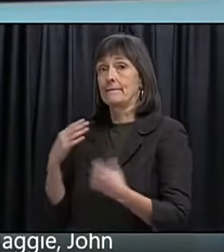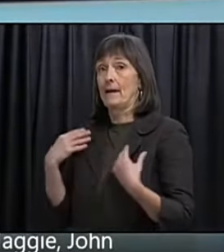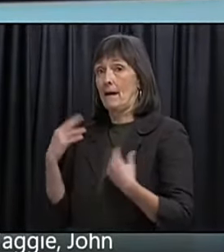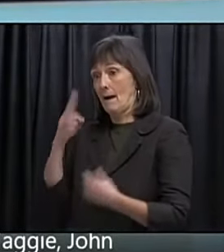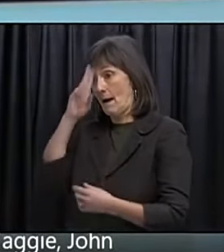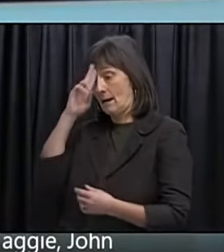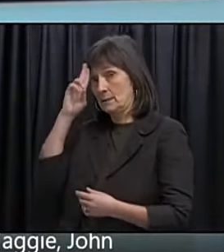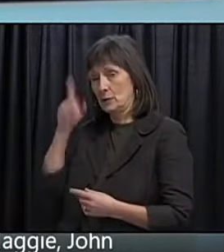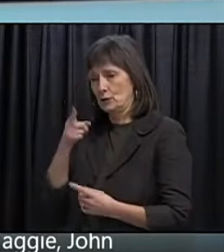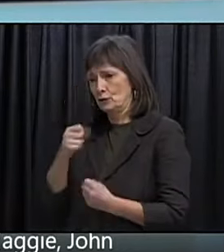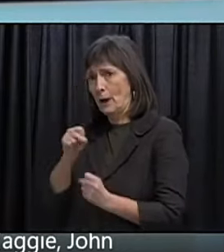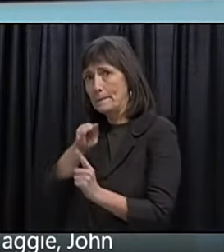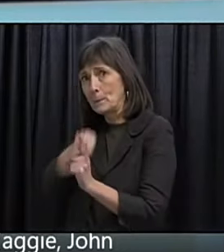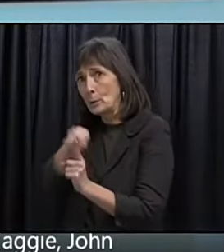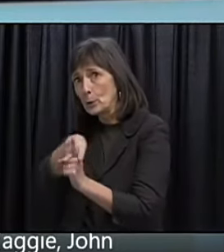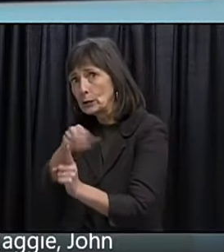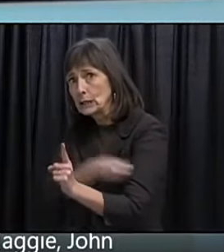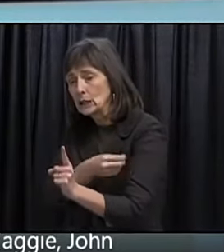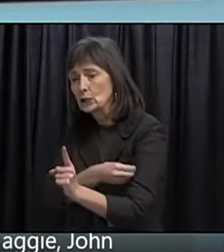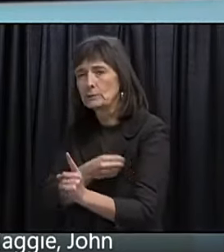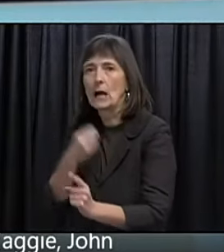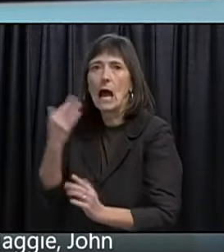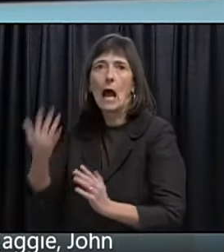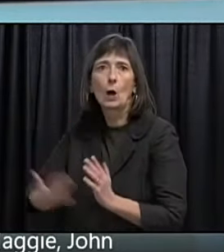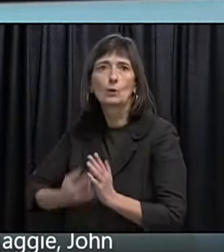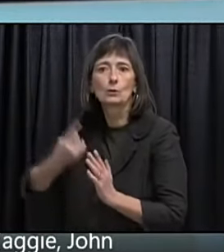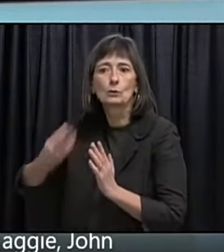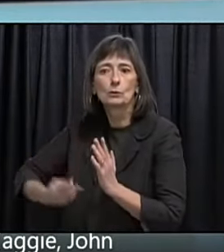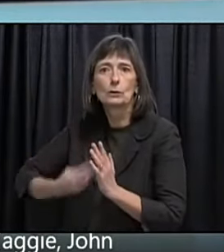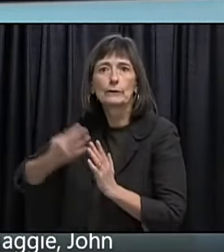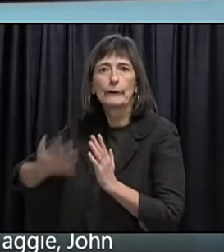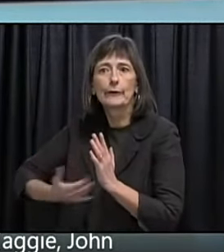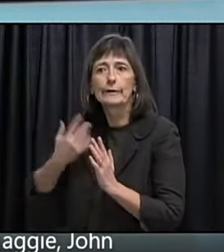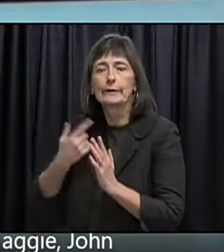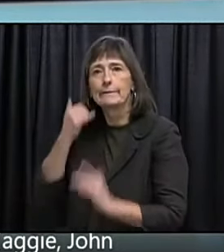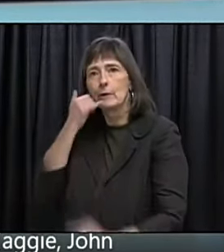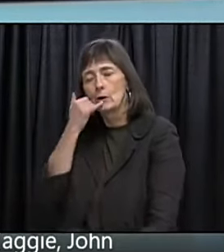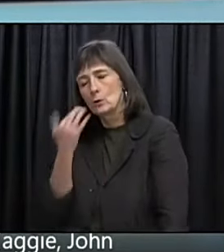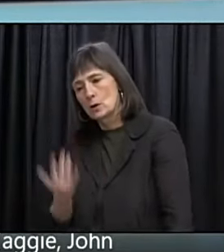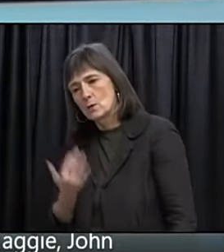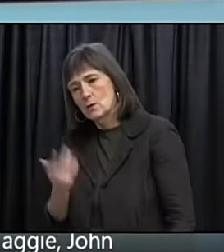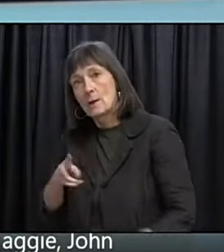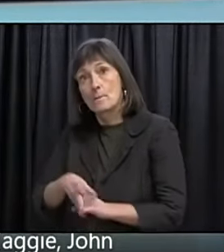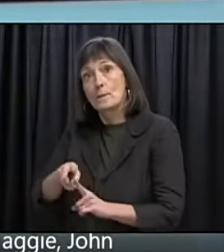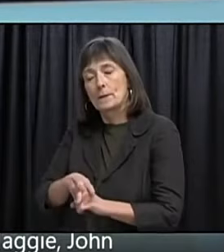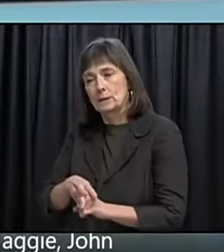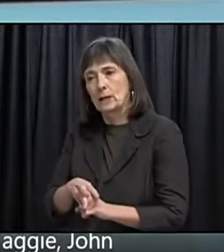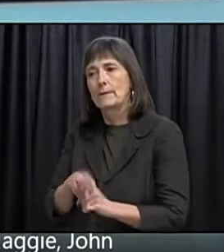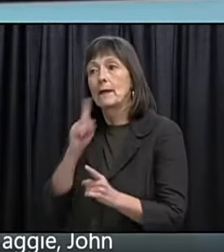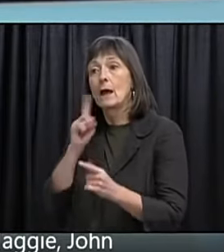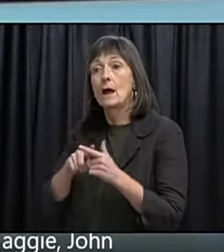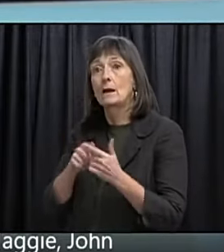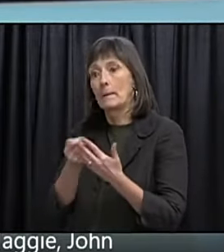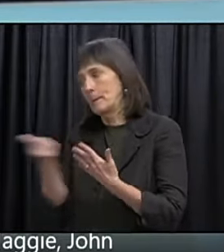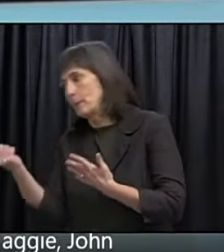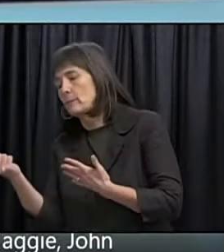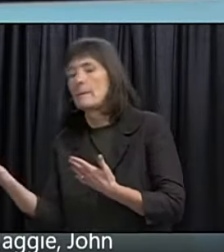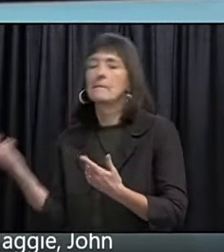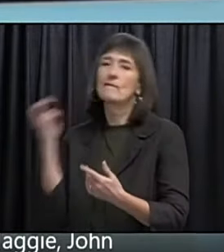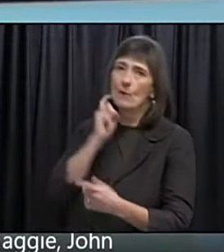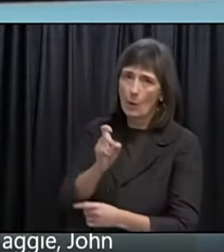and get. their spot. Booked. order. get. The COVID vaccinations. then. Sometimes. They get dumped off. The phone lines. Completely. I'm just wondering. Why.